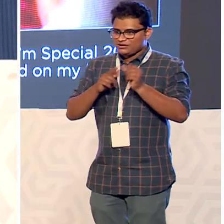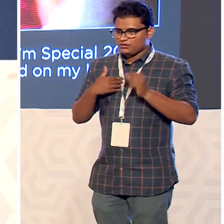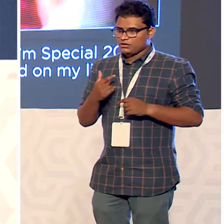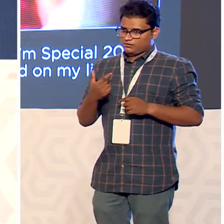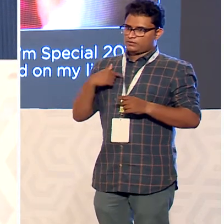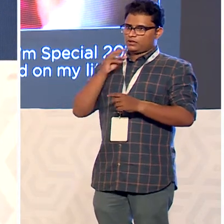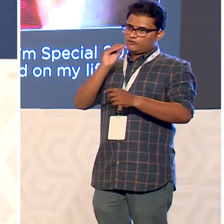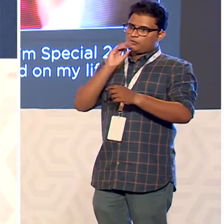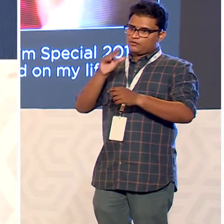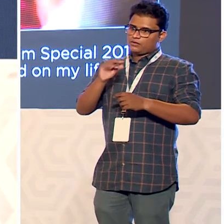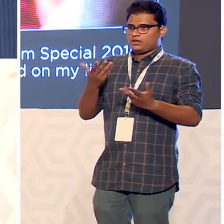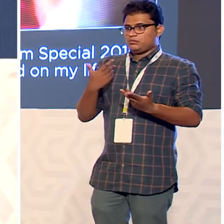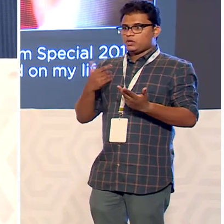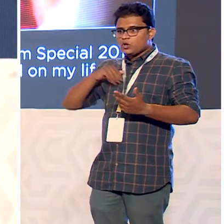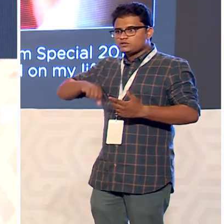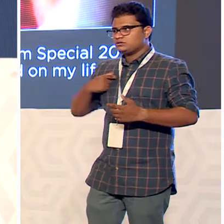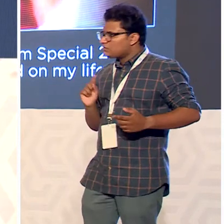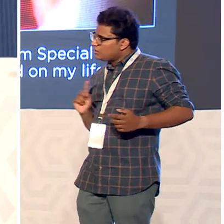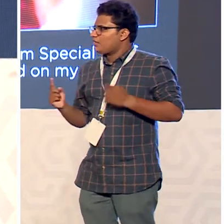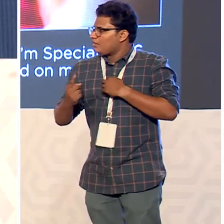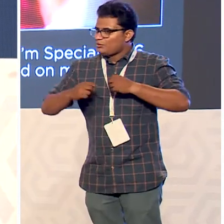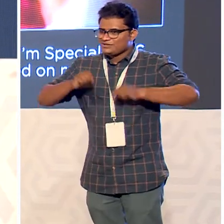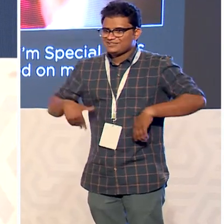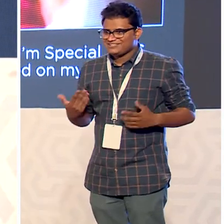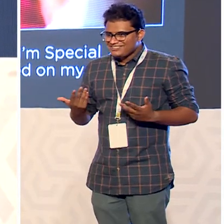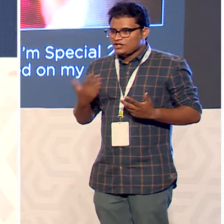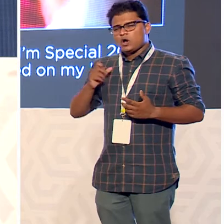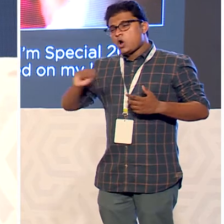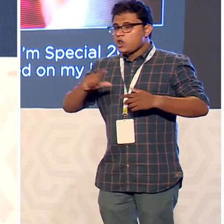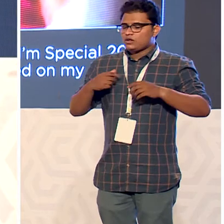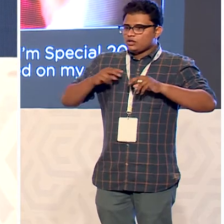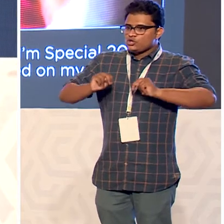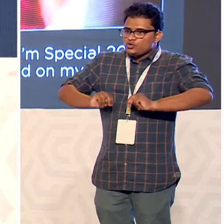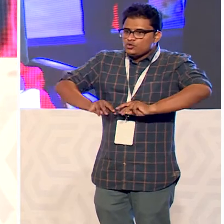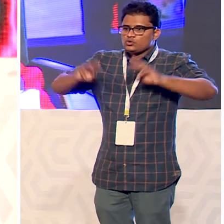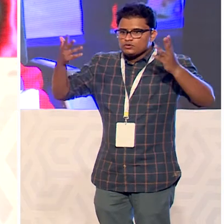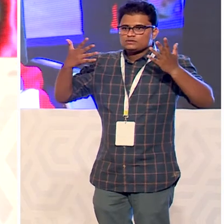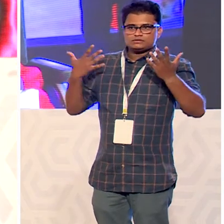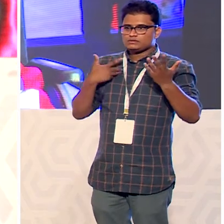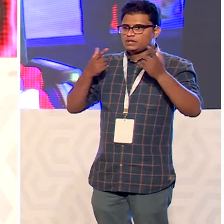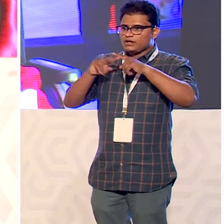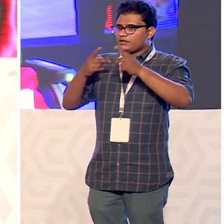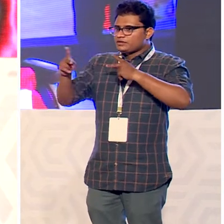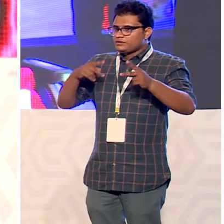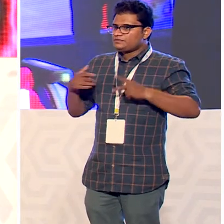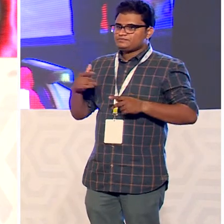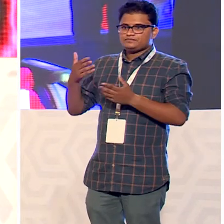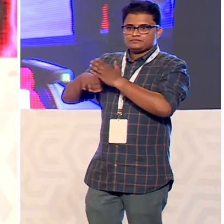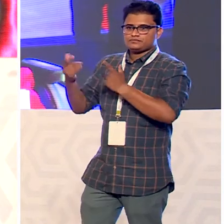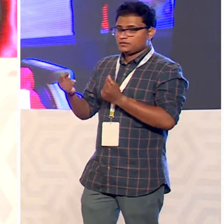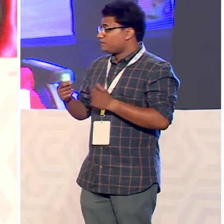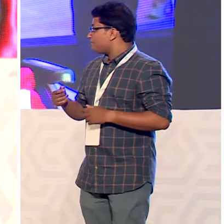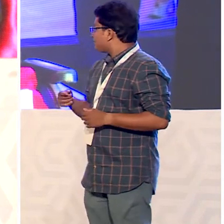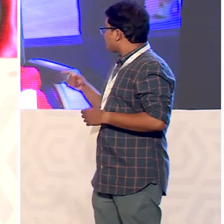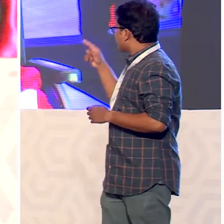stopping you so that was the message and it was telecast in all news channels as part of the election campaign and this is the